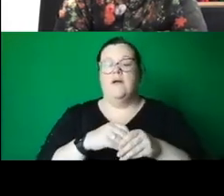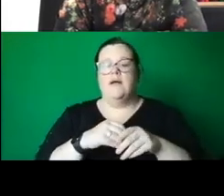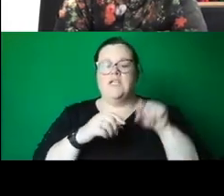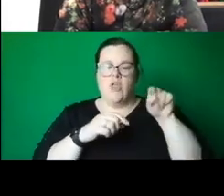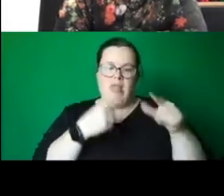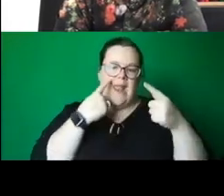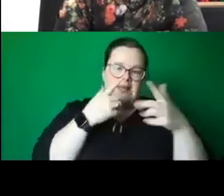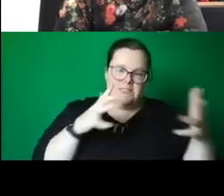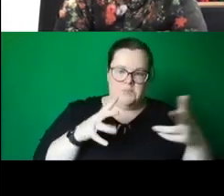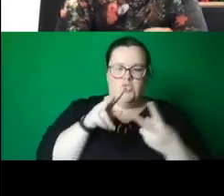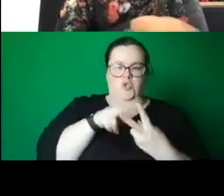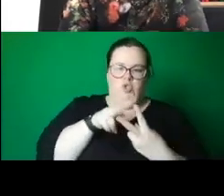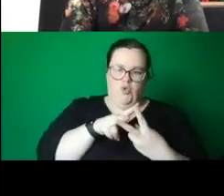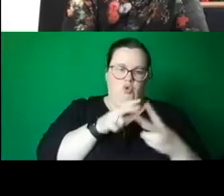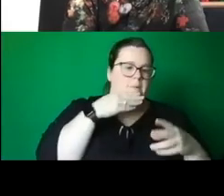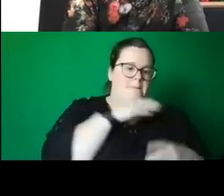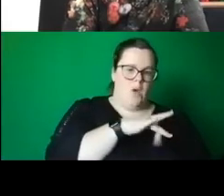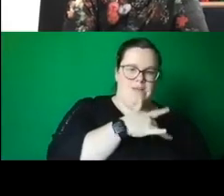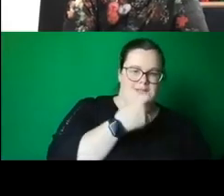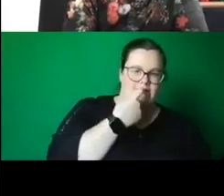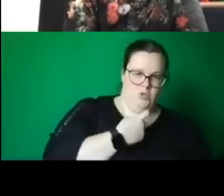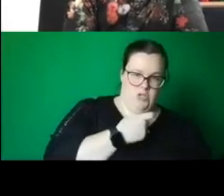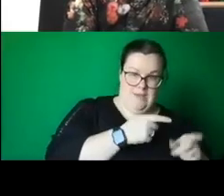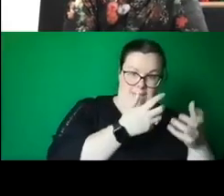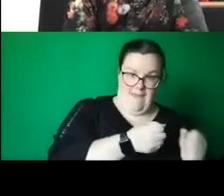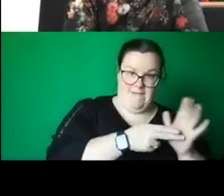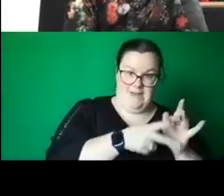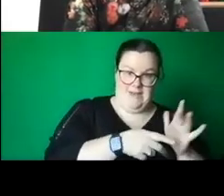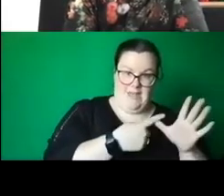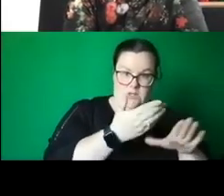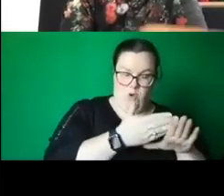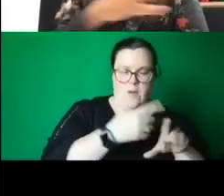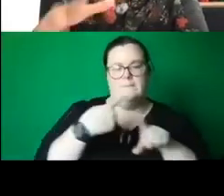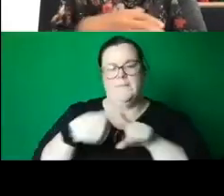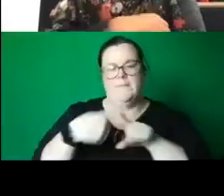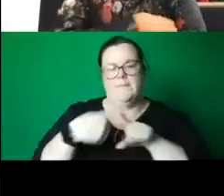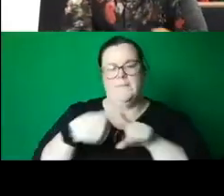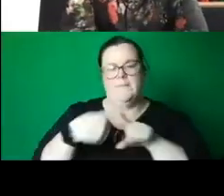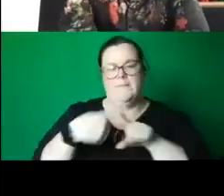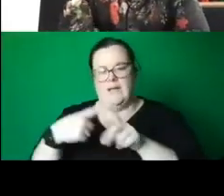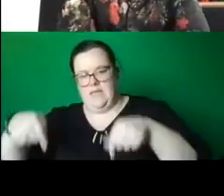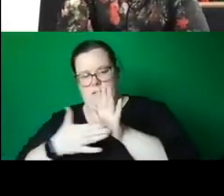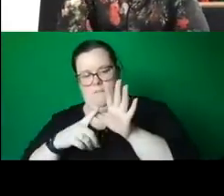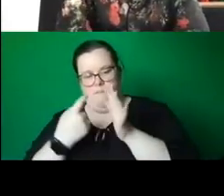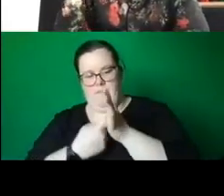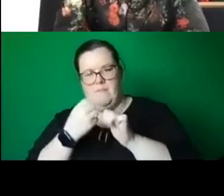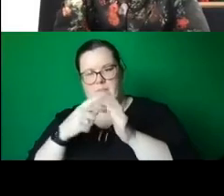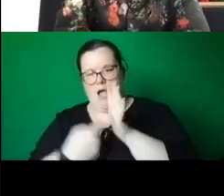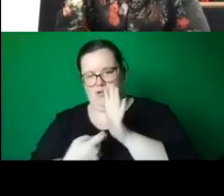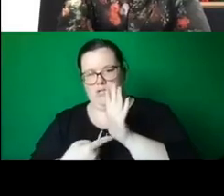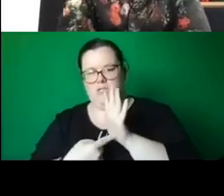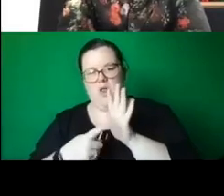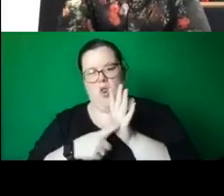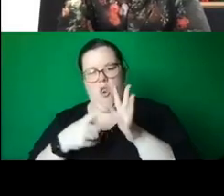Melbourne's Living Museum of the West, and there are a number of, um, public programs associated with that. You can find out about